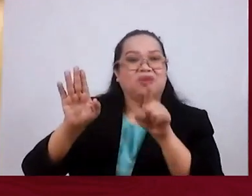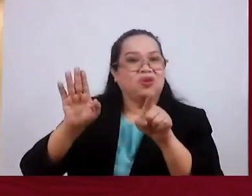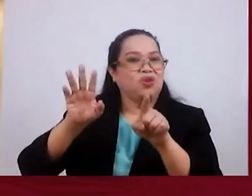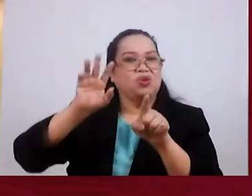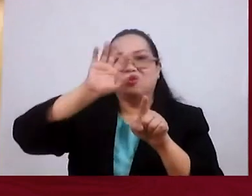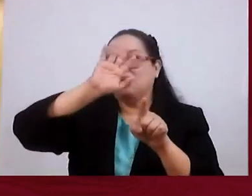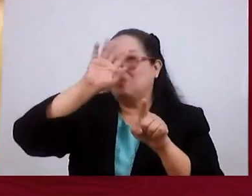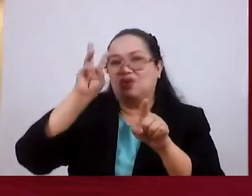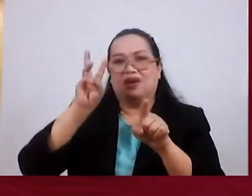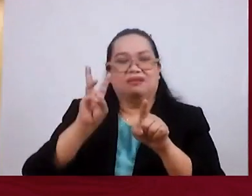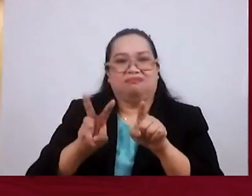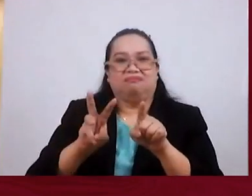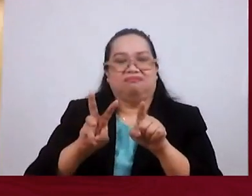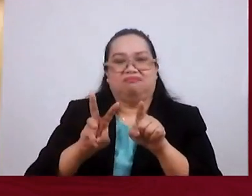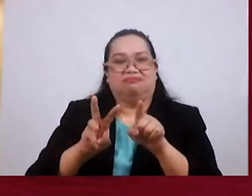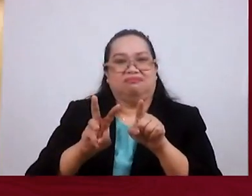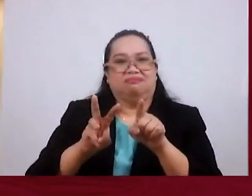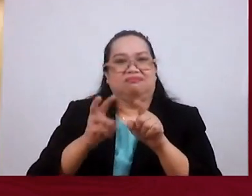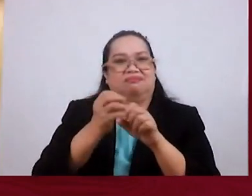Never Saved